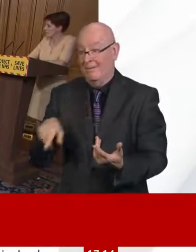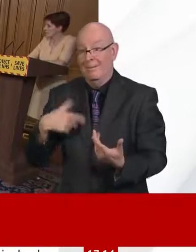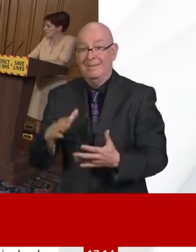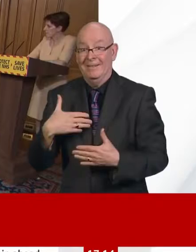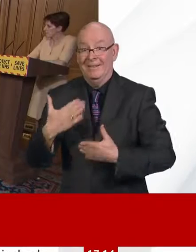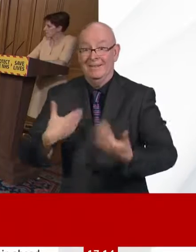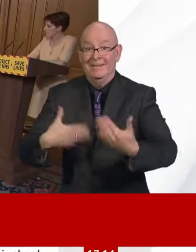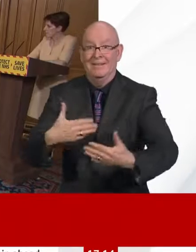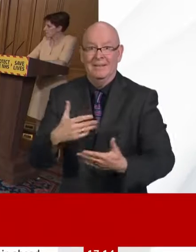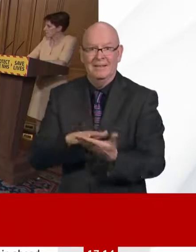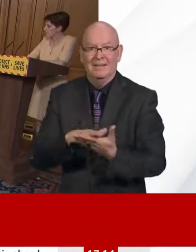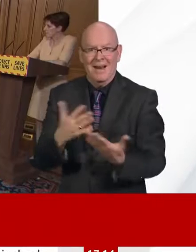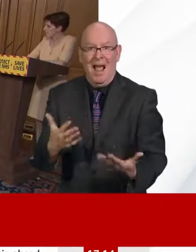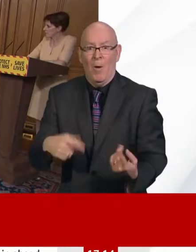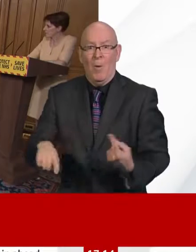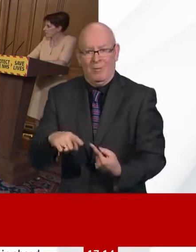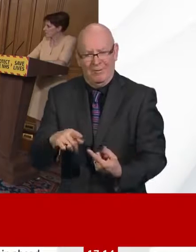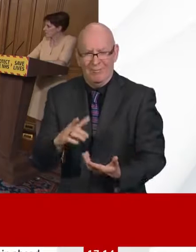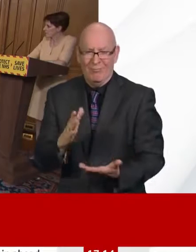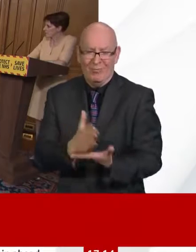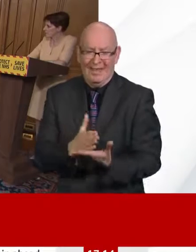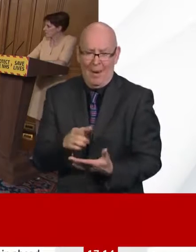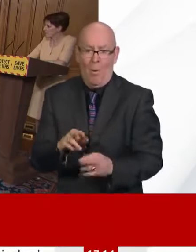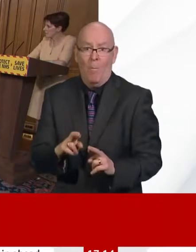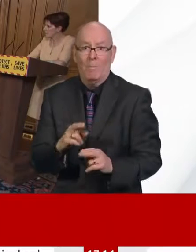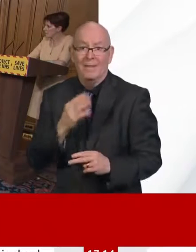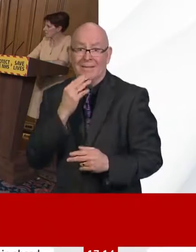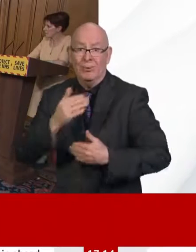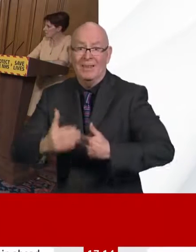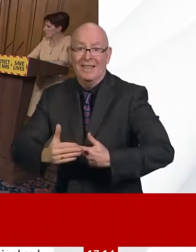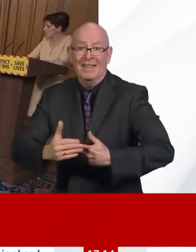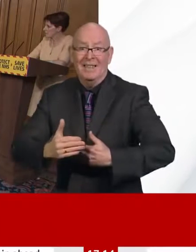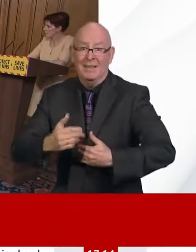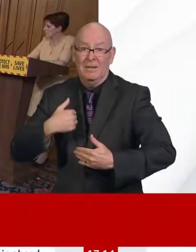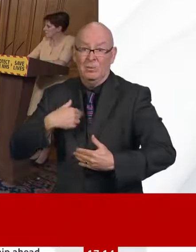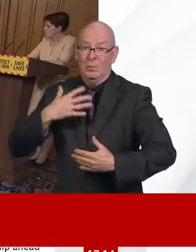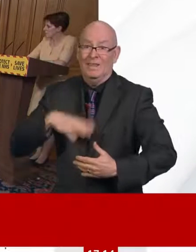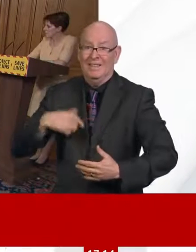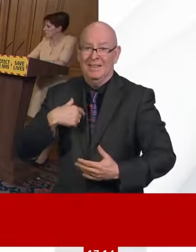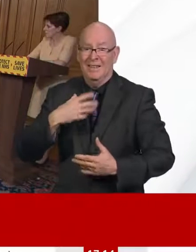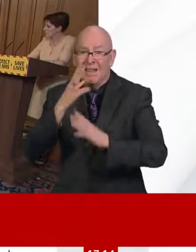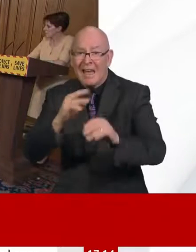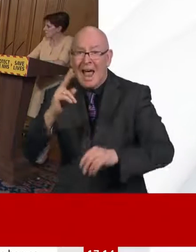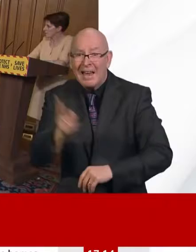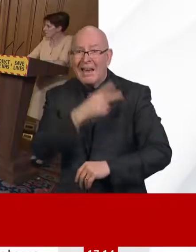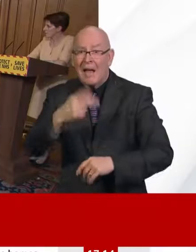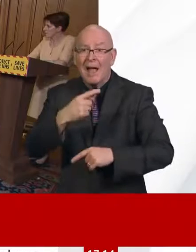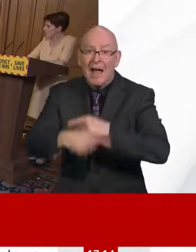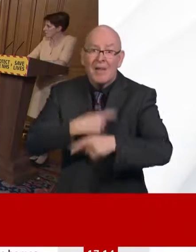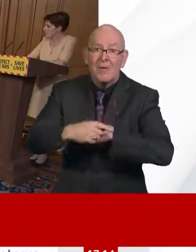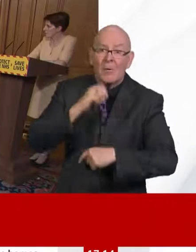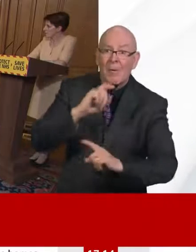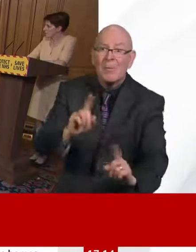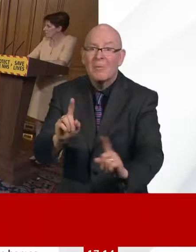Brilliant. Hi. Yeah, good afternoon. I just want to pick up on Laura's point about data and put that to you as well, Chancellor. We've been filming today at a care home in